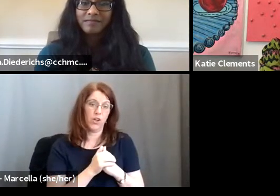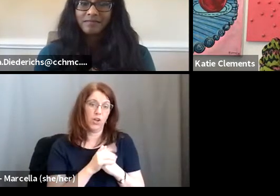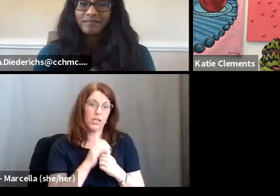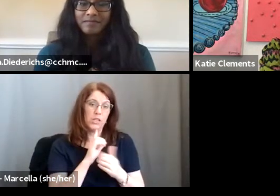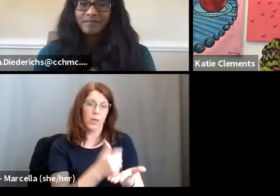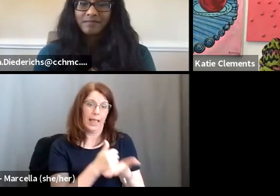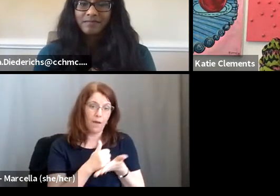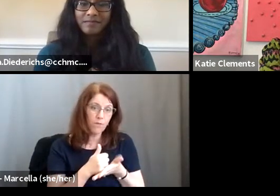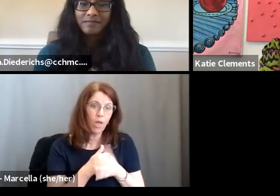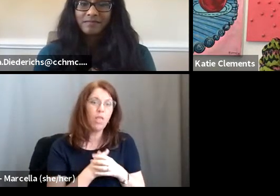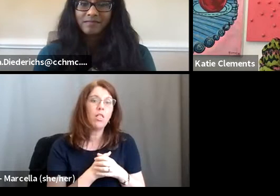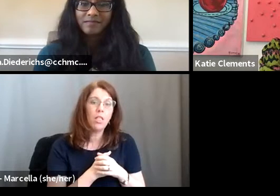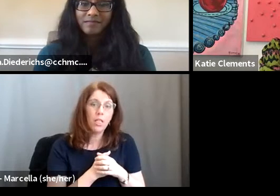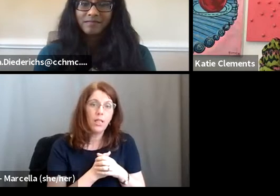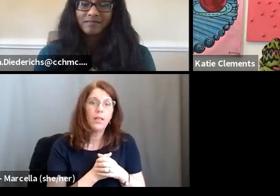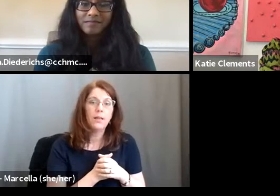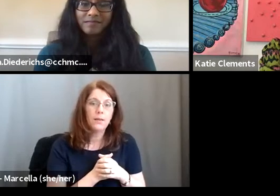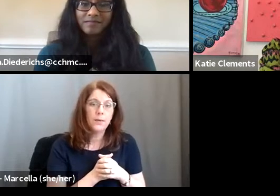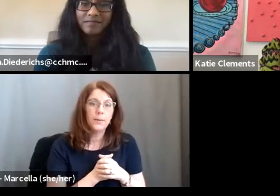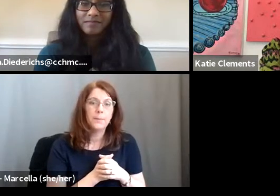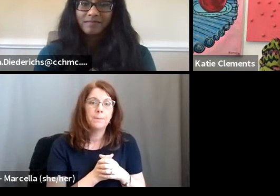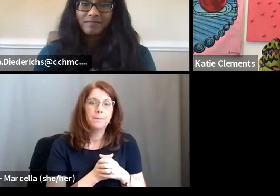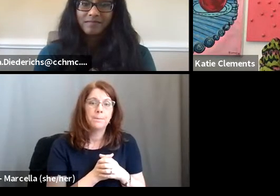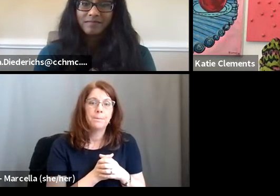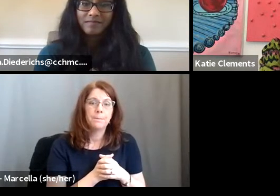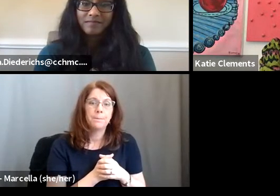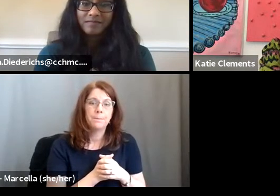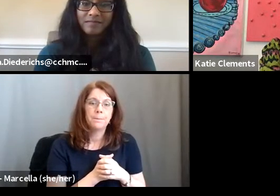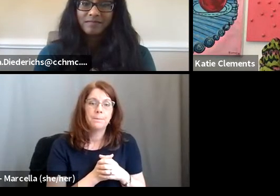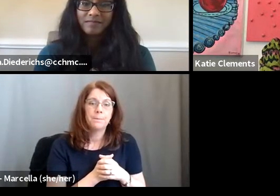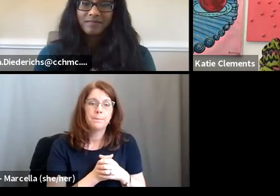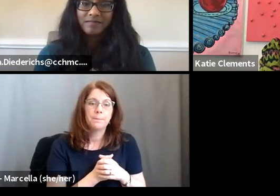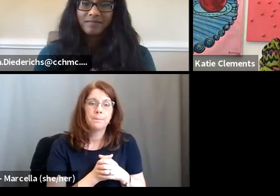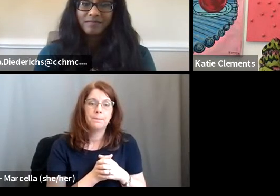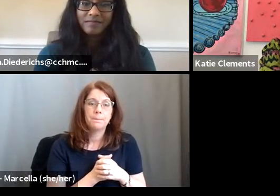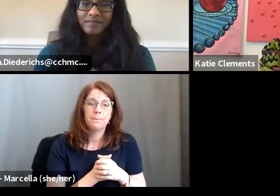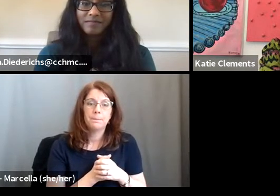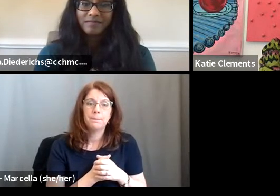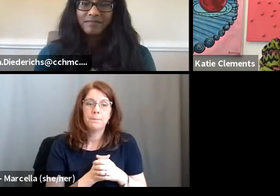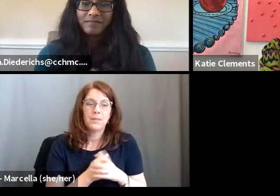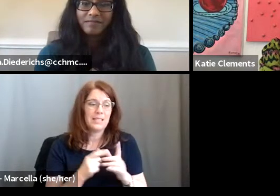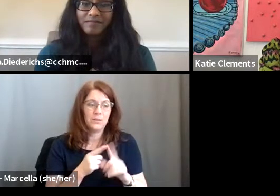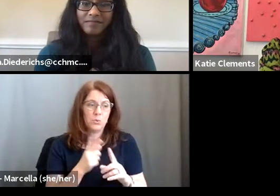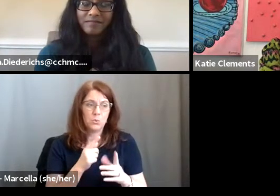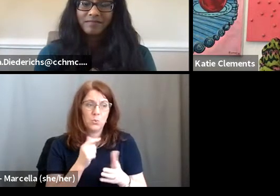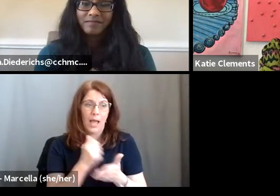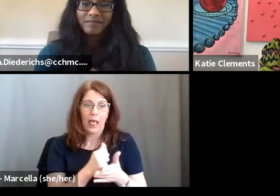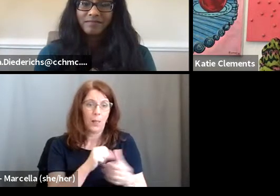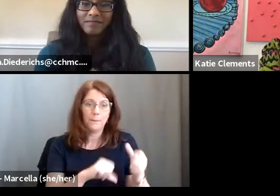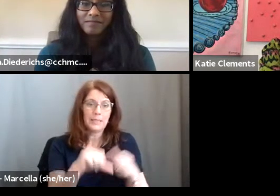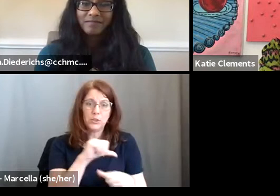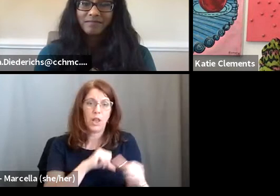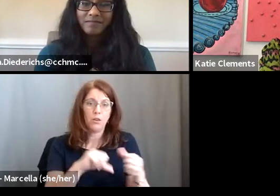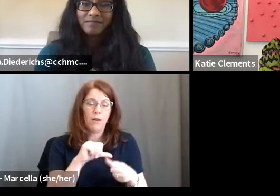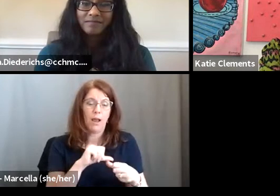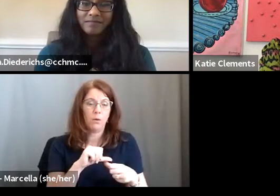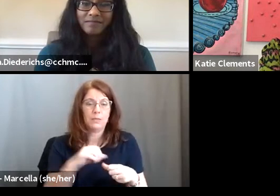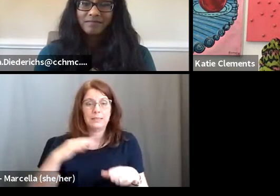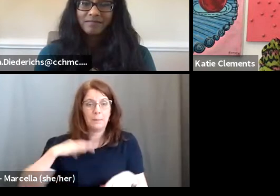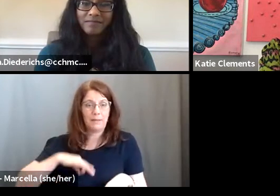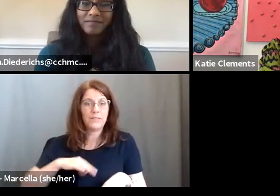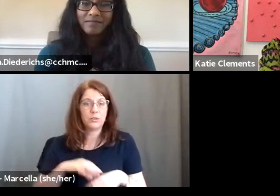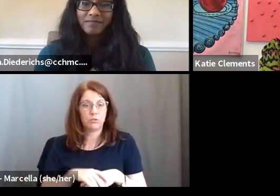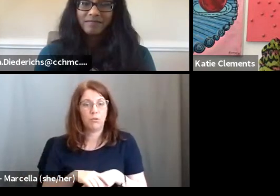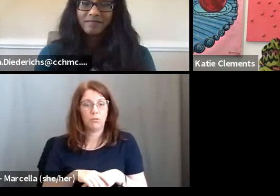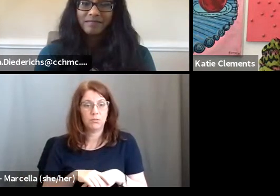helpful, uh, to, you know, help each other out, you know, um, just be